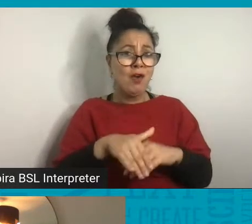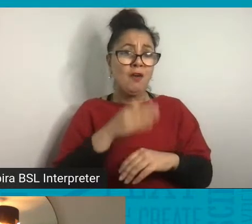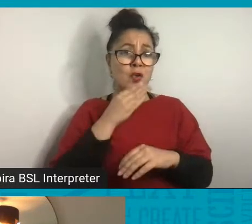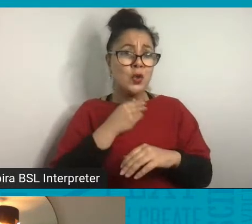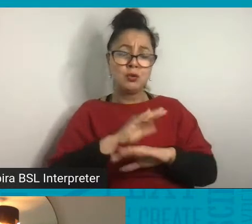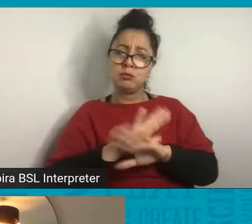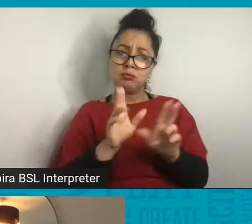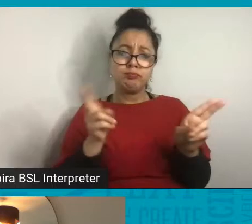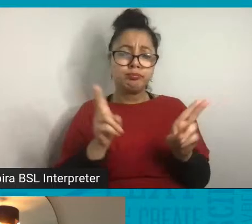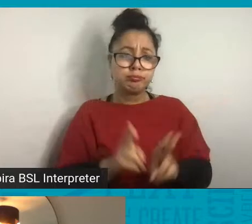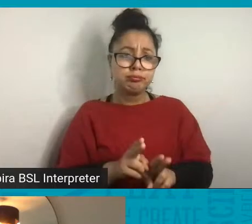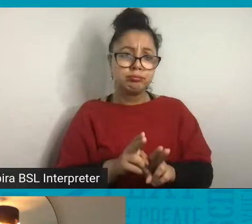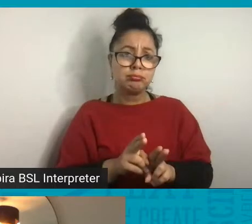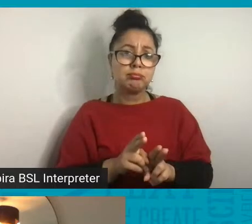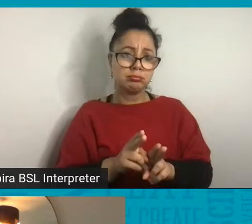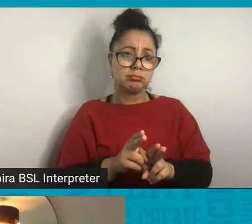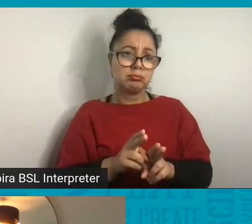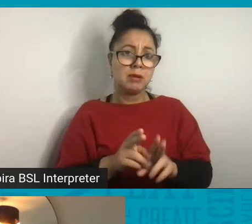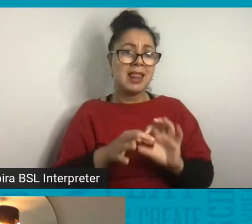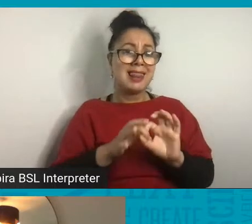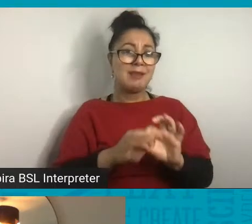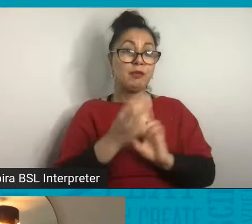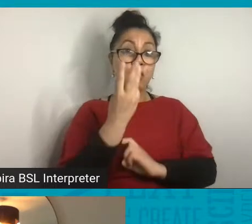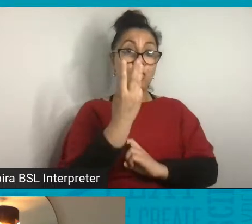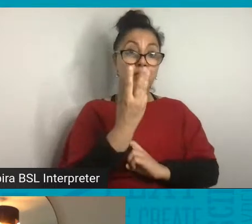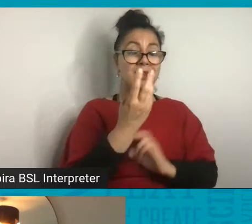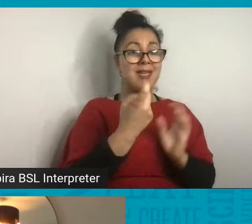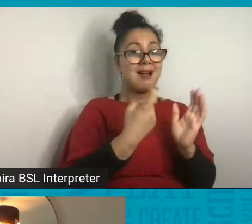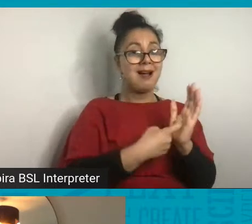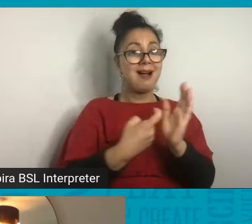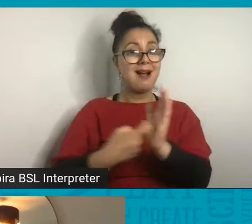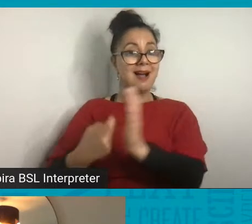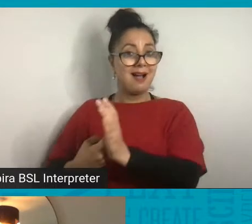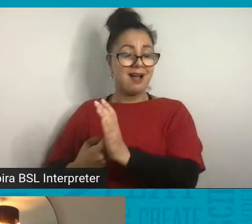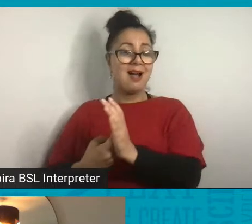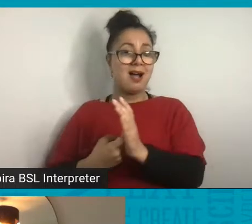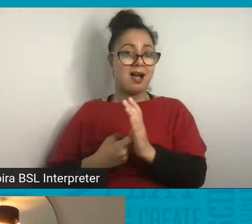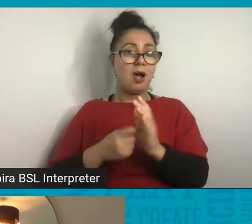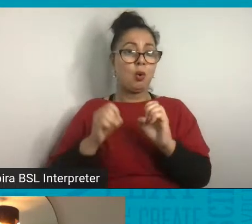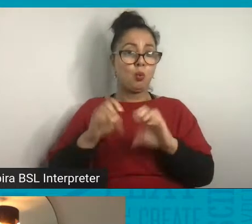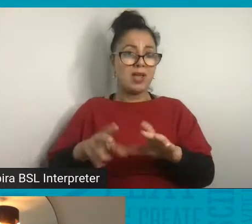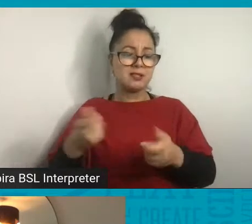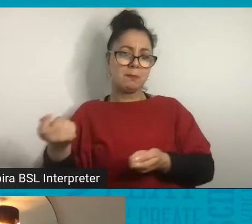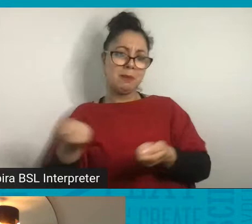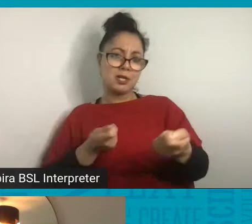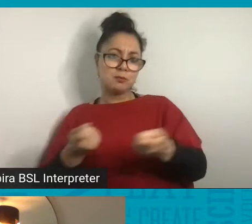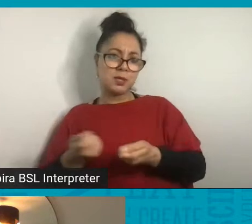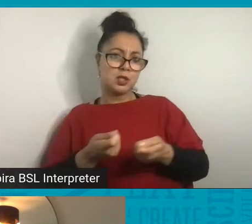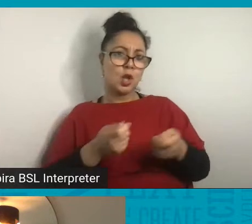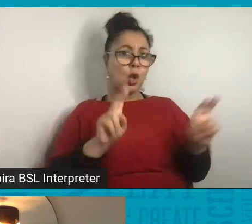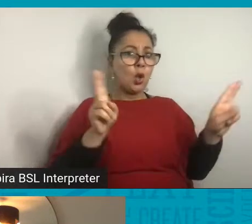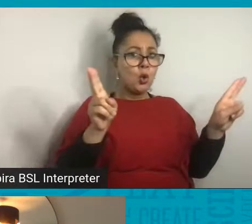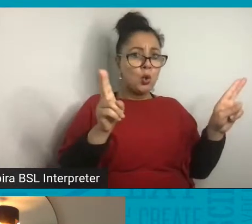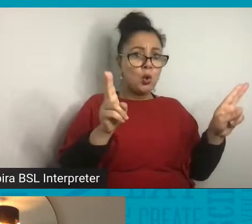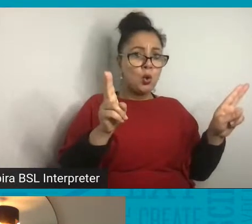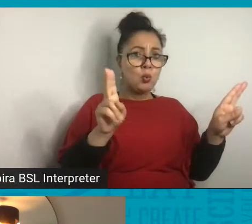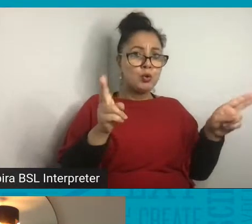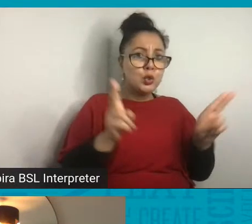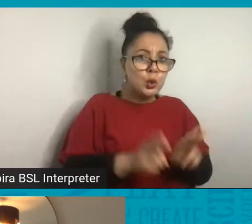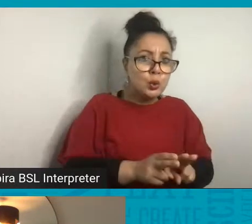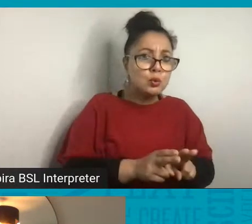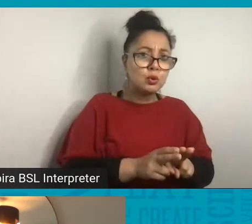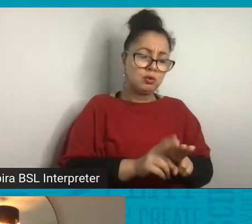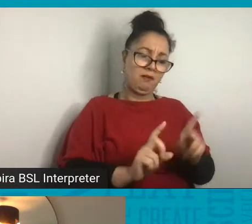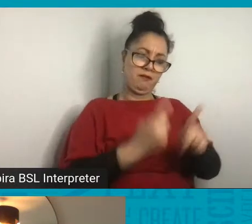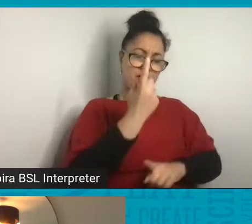relates to like the three R's of waste management, like reduce the amount of waste that you produce. That's like